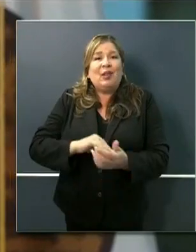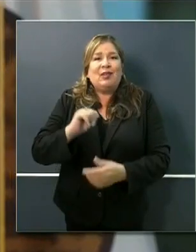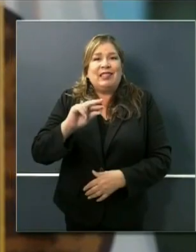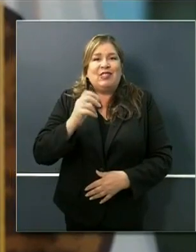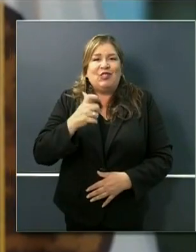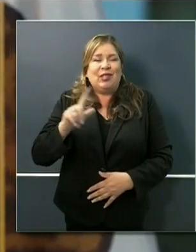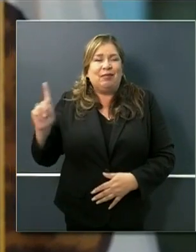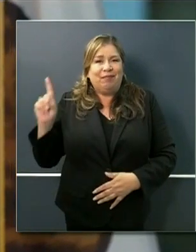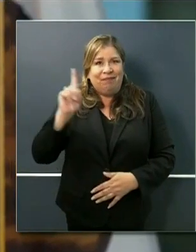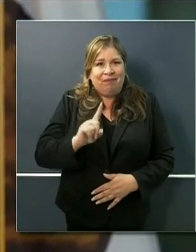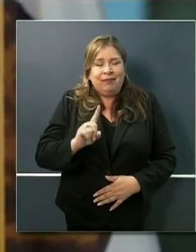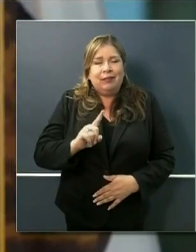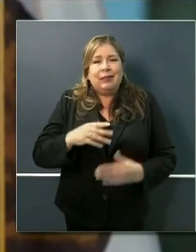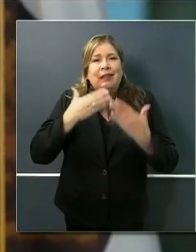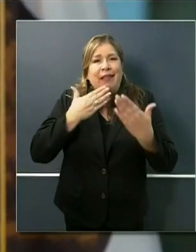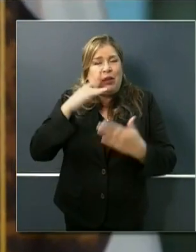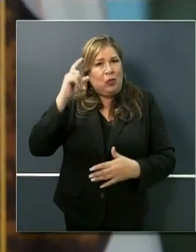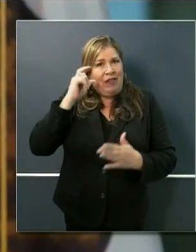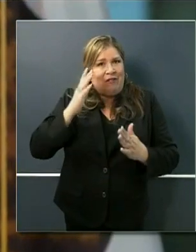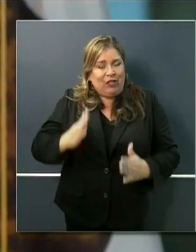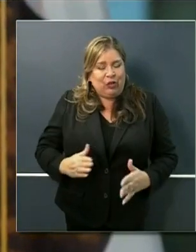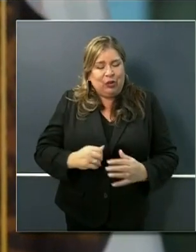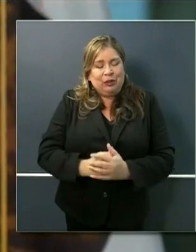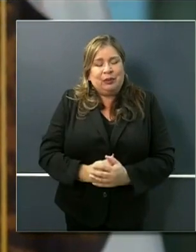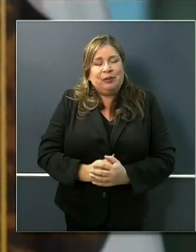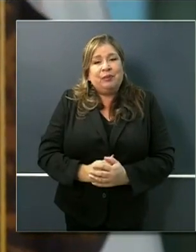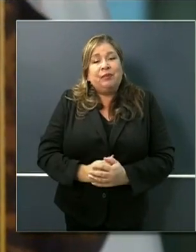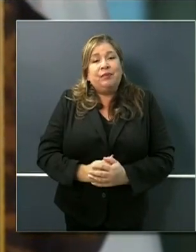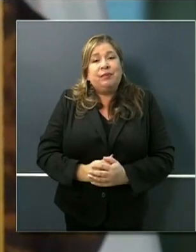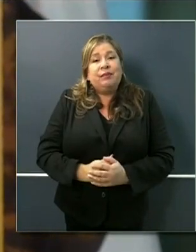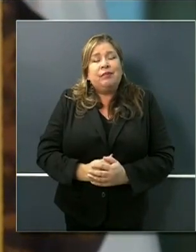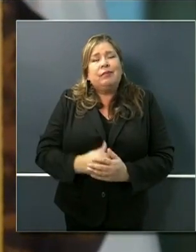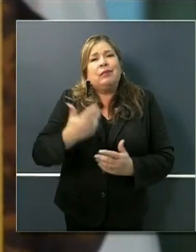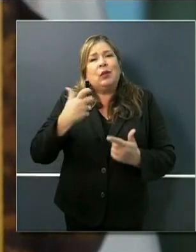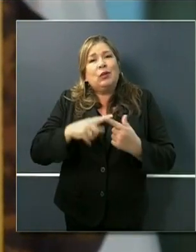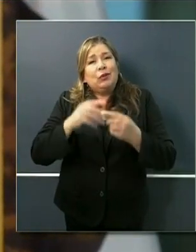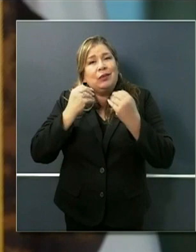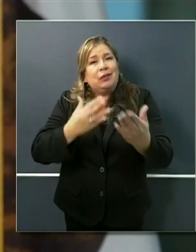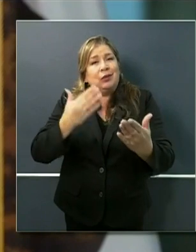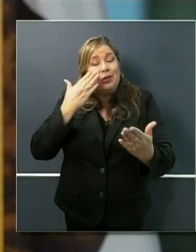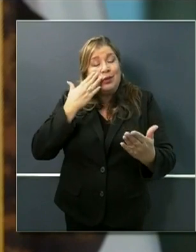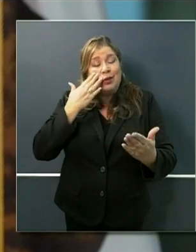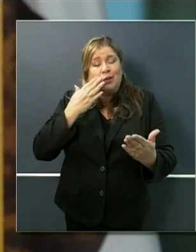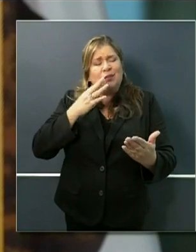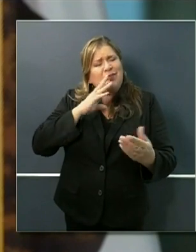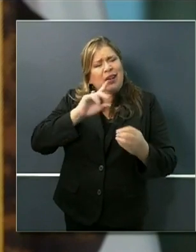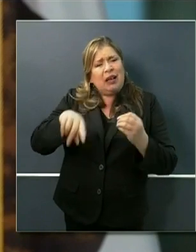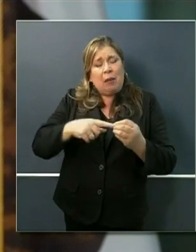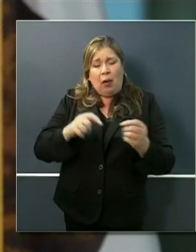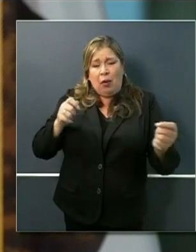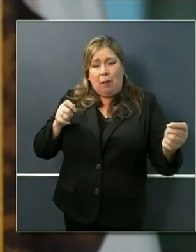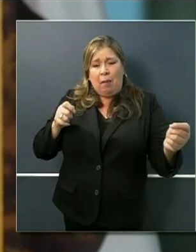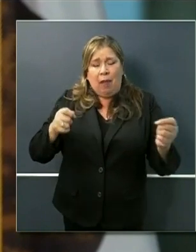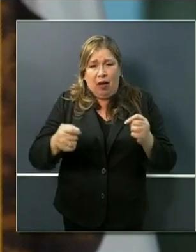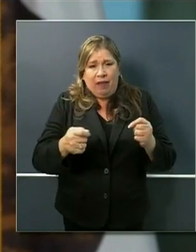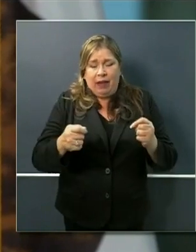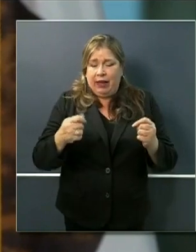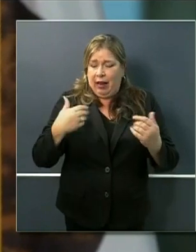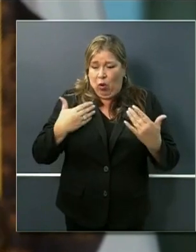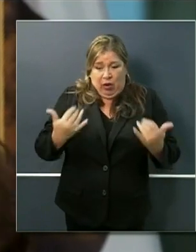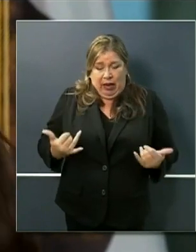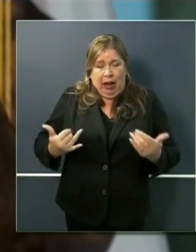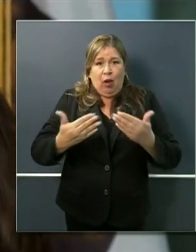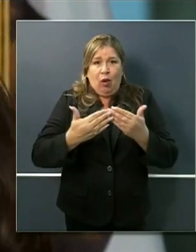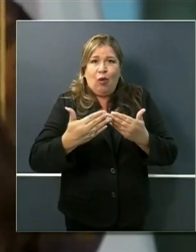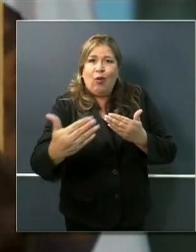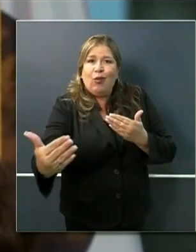I'd like to start first as we embark on this conversation about modifying where we are now about a roadmap to modifying